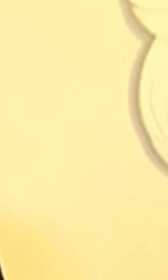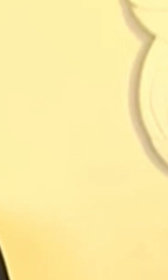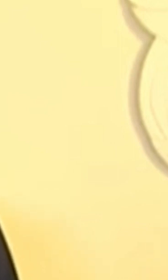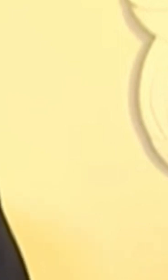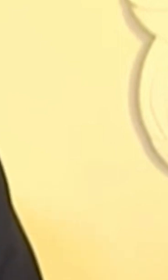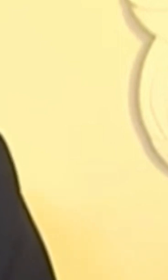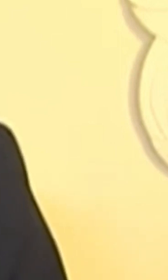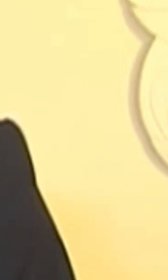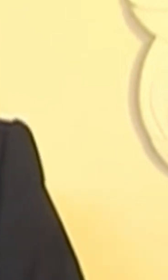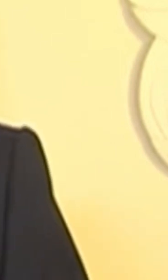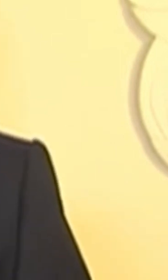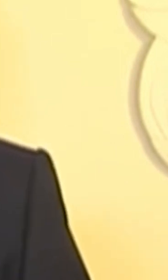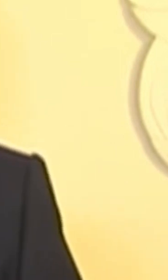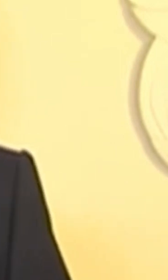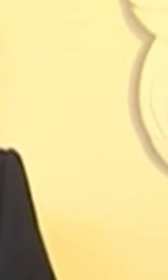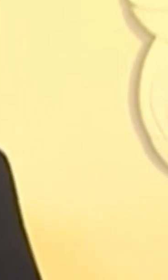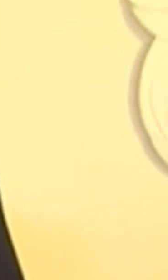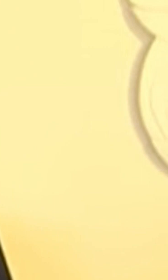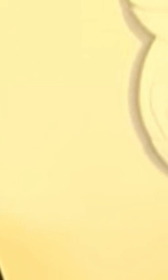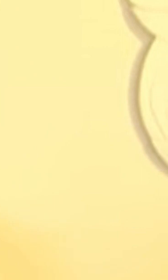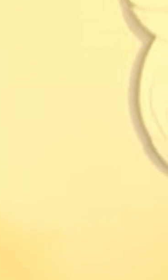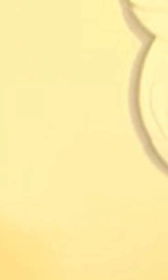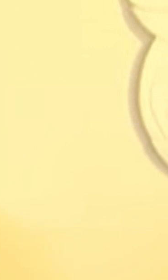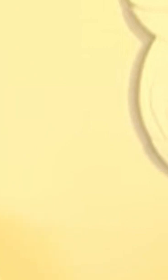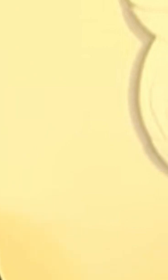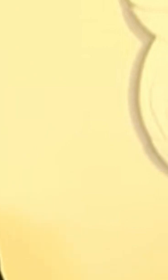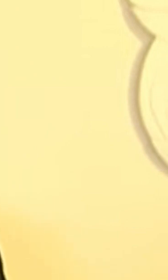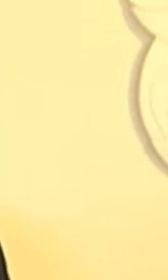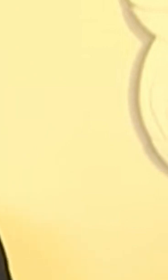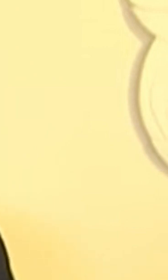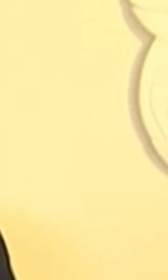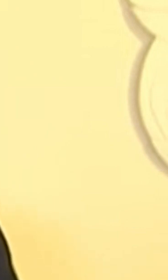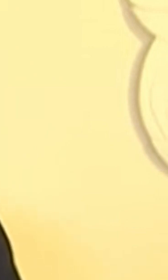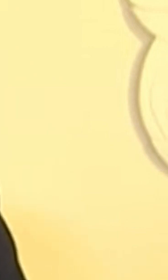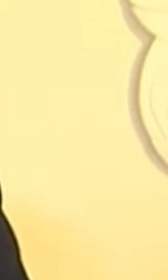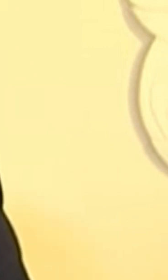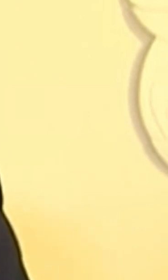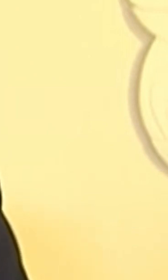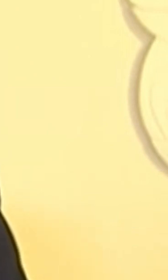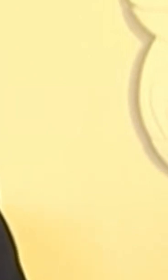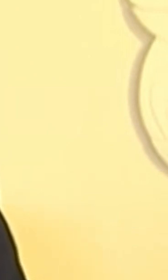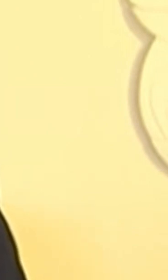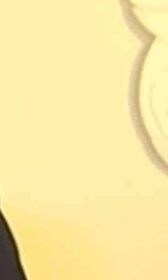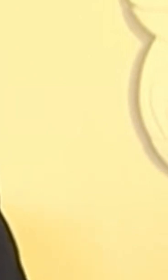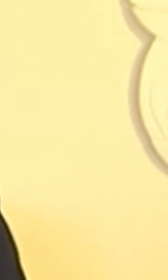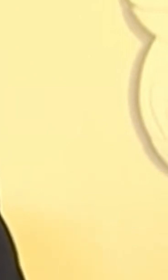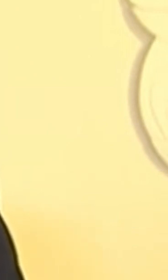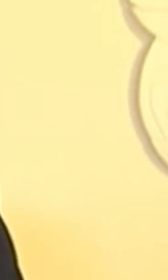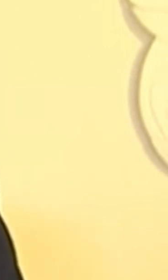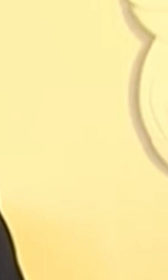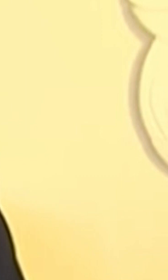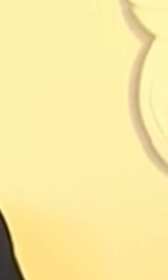We'll be able to attend theatre performances, conferences and other events. The maximum number